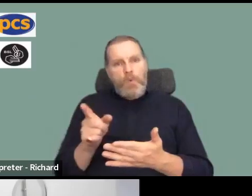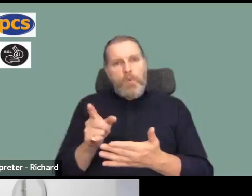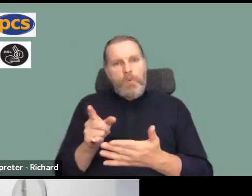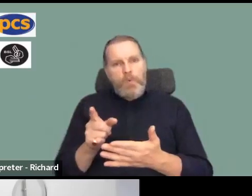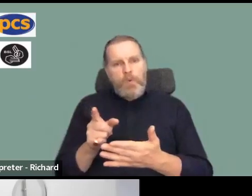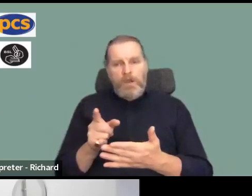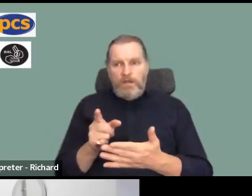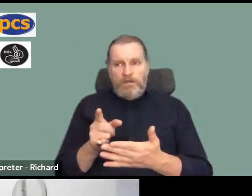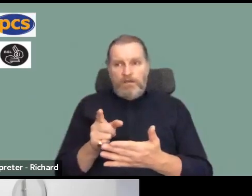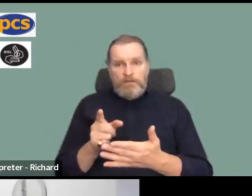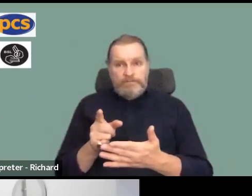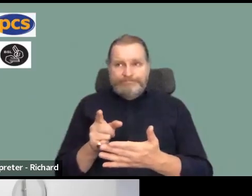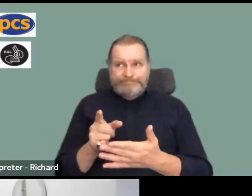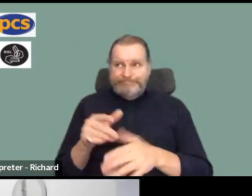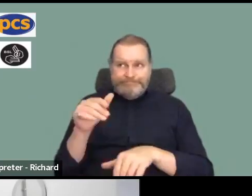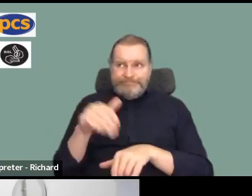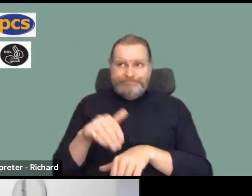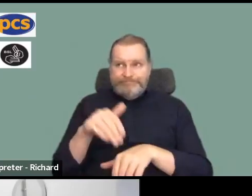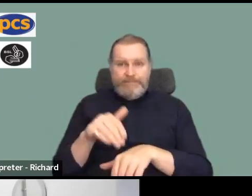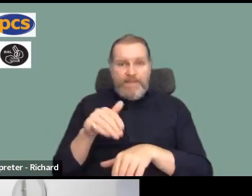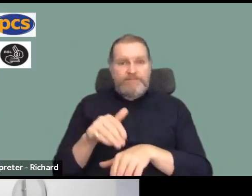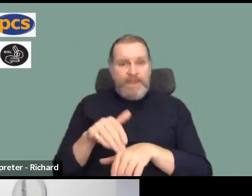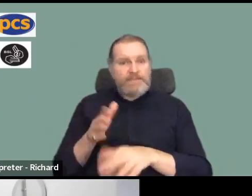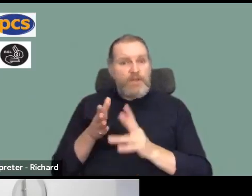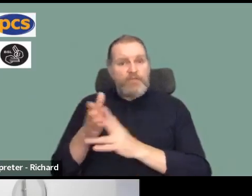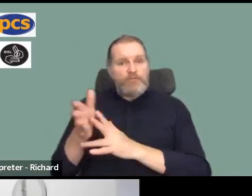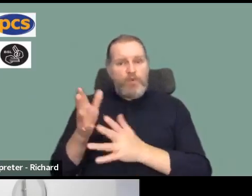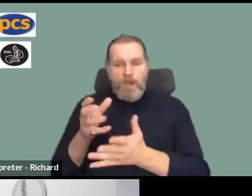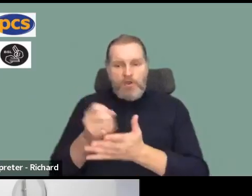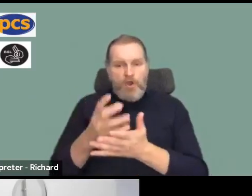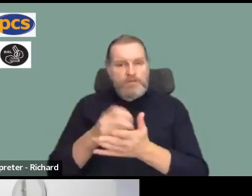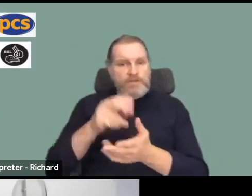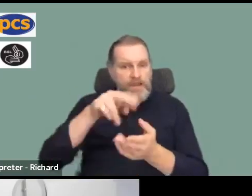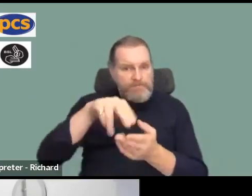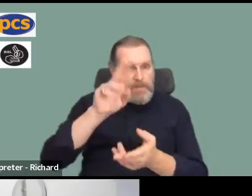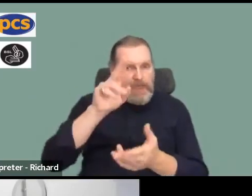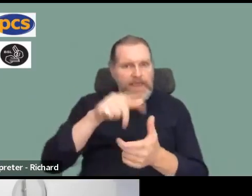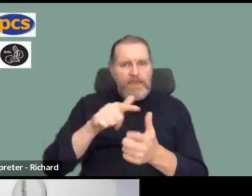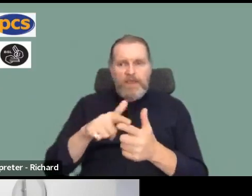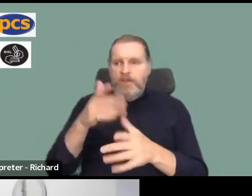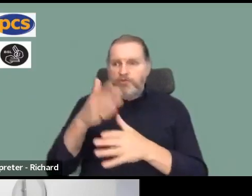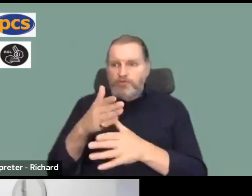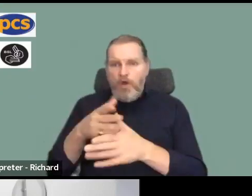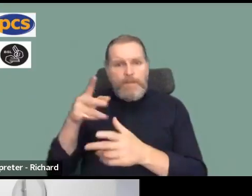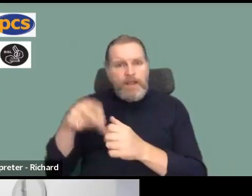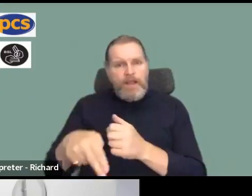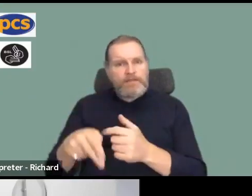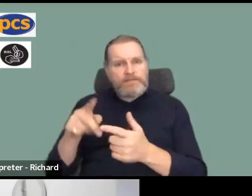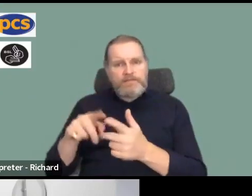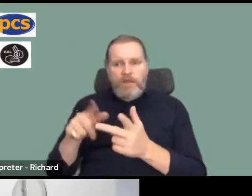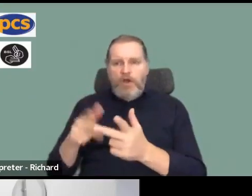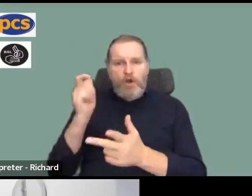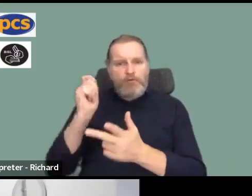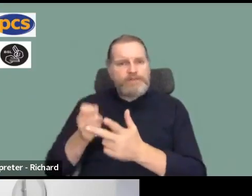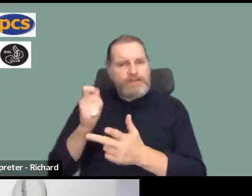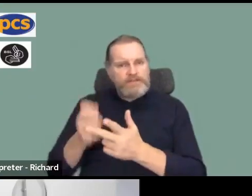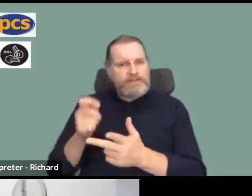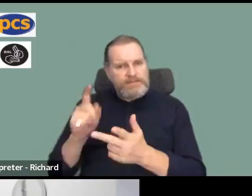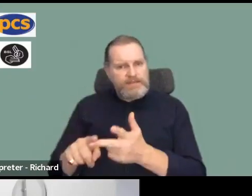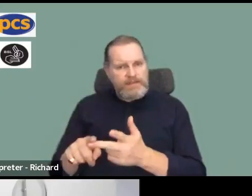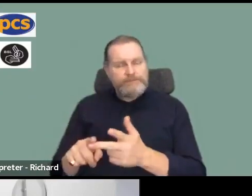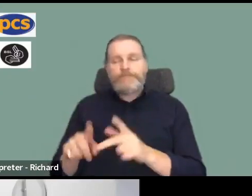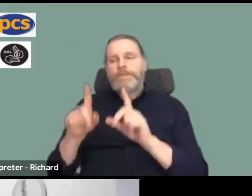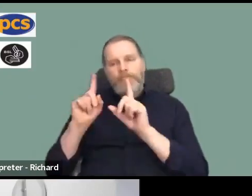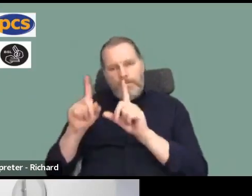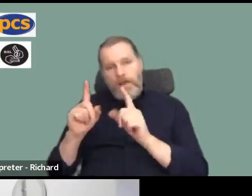cost of living, pay issue, civil service pension, job cuts or redundancy. But we know we've got lots of members who are not